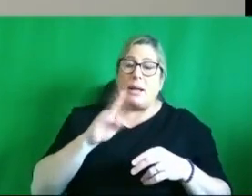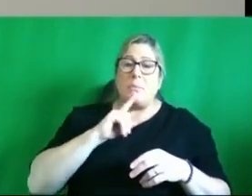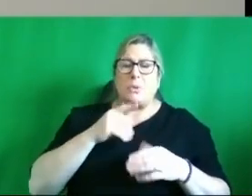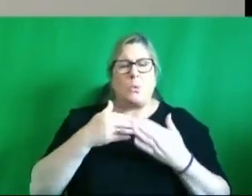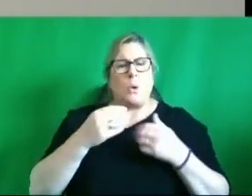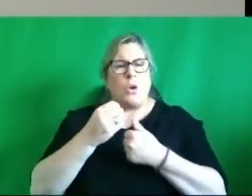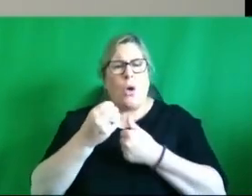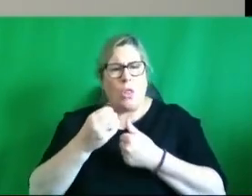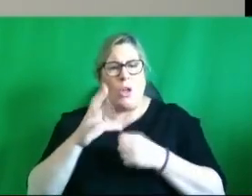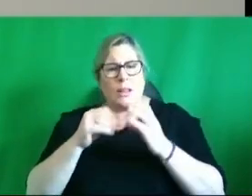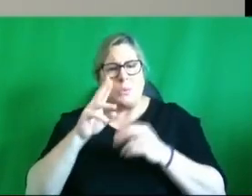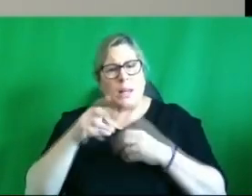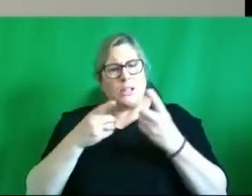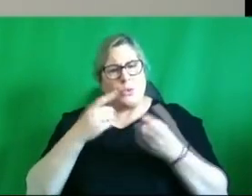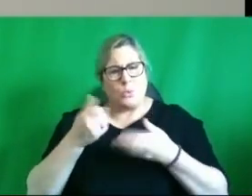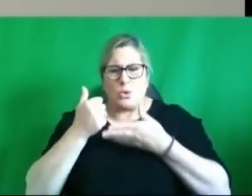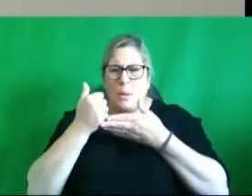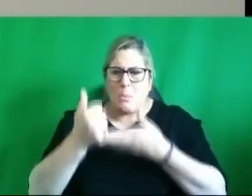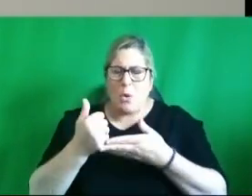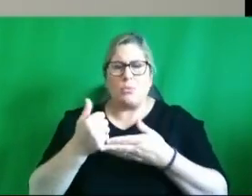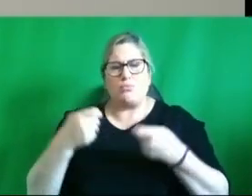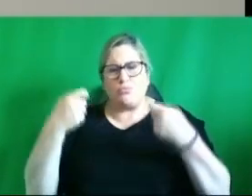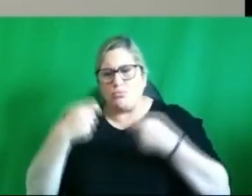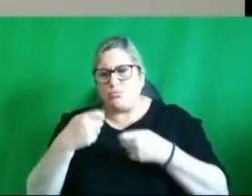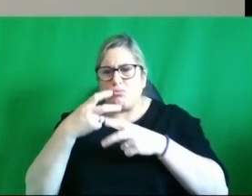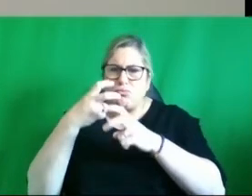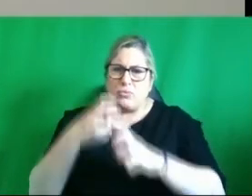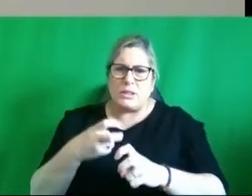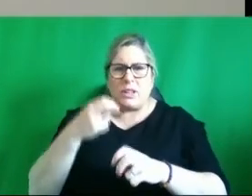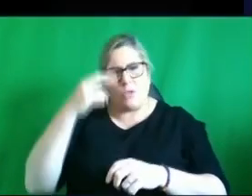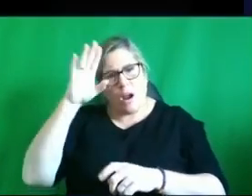collaborations between researchers and clinicians across the island